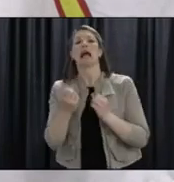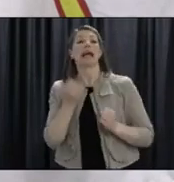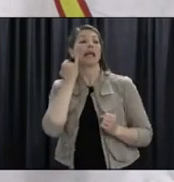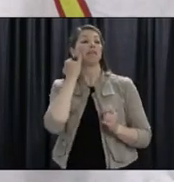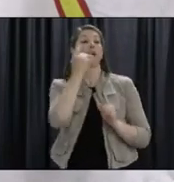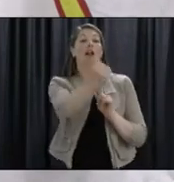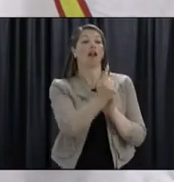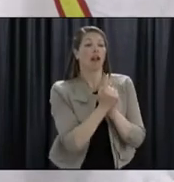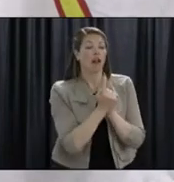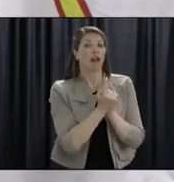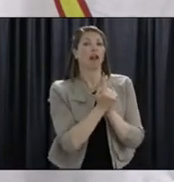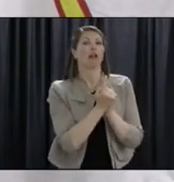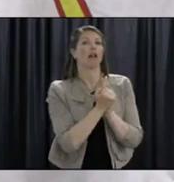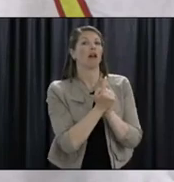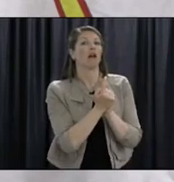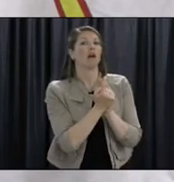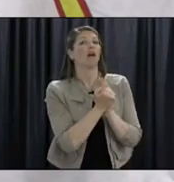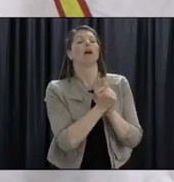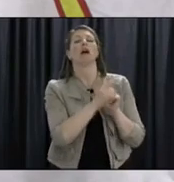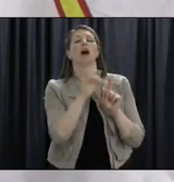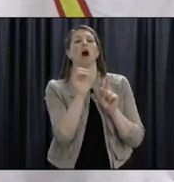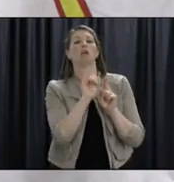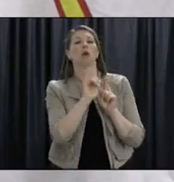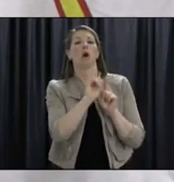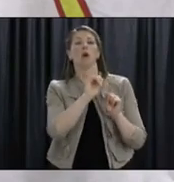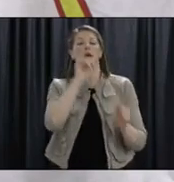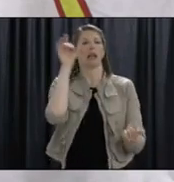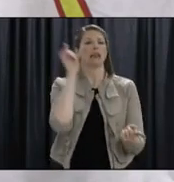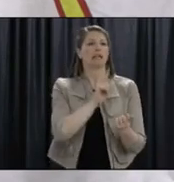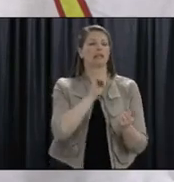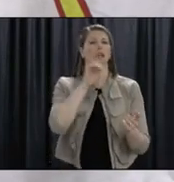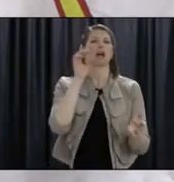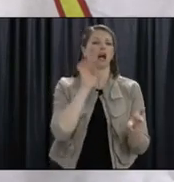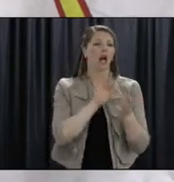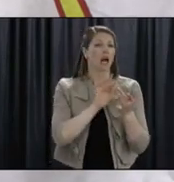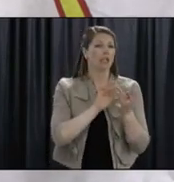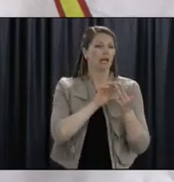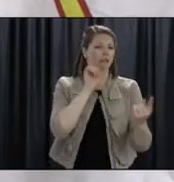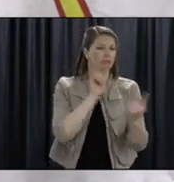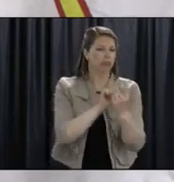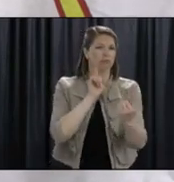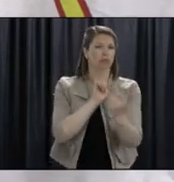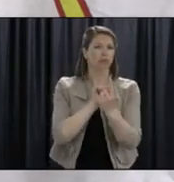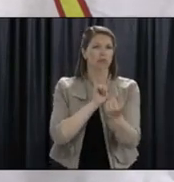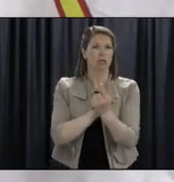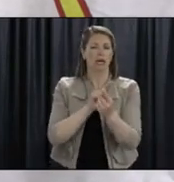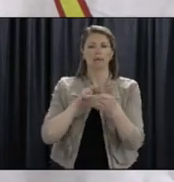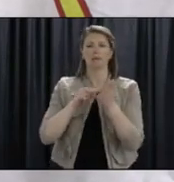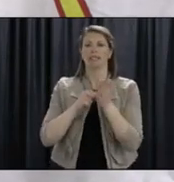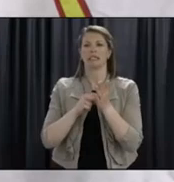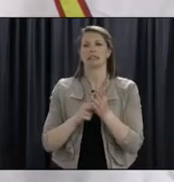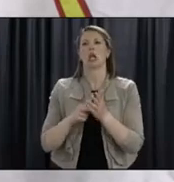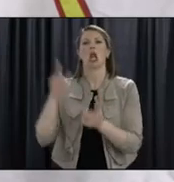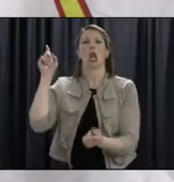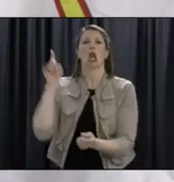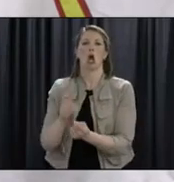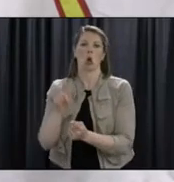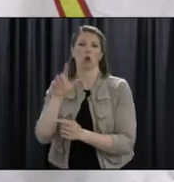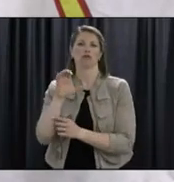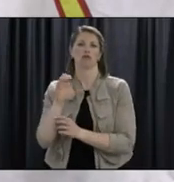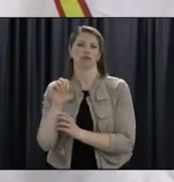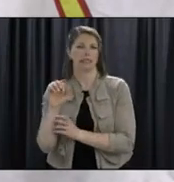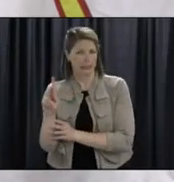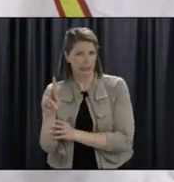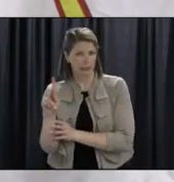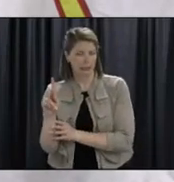as cheating within that particular bubble. And when we actually model, we actually model based on the population. So what was